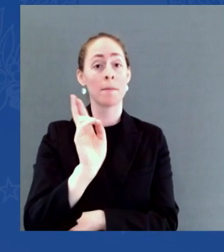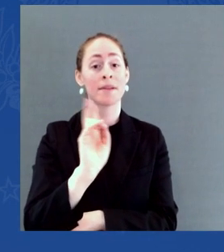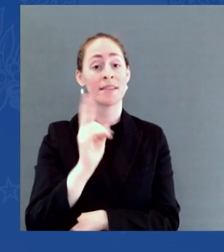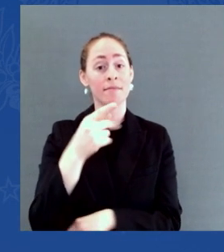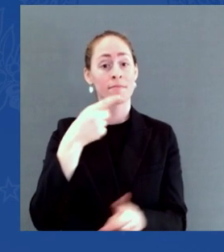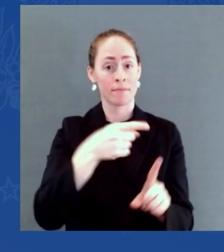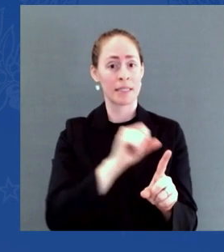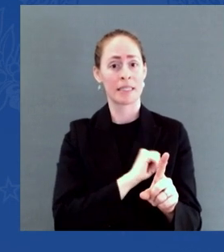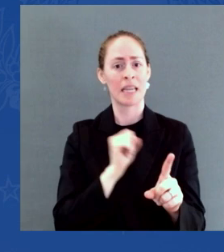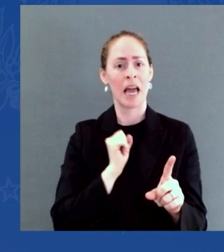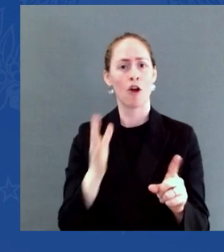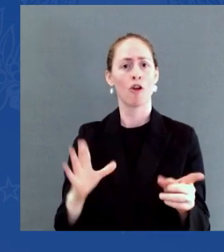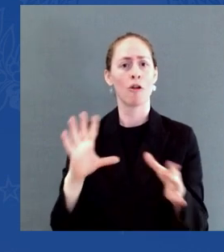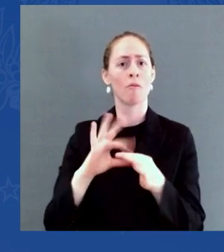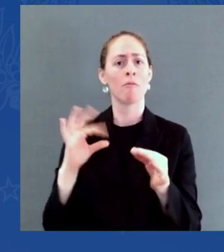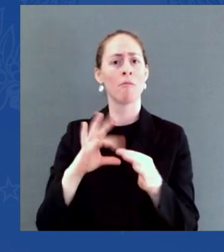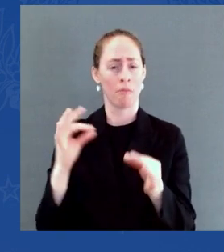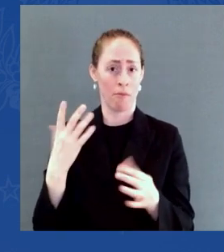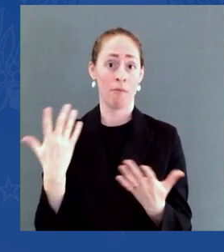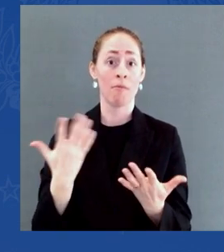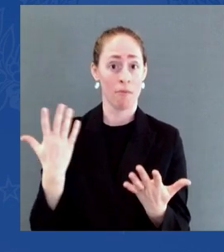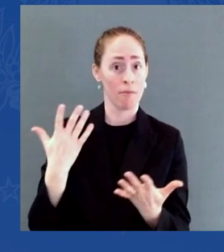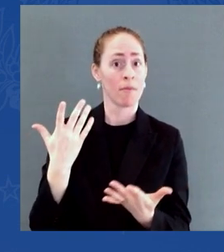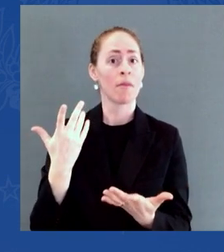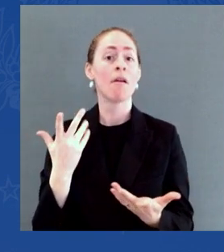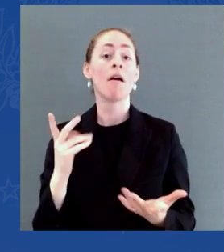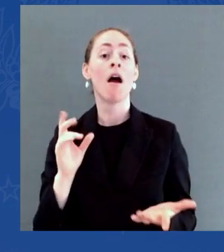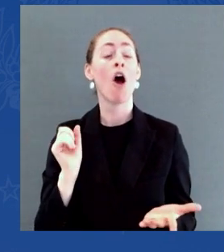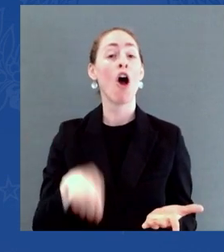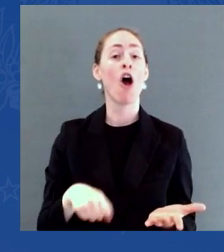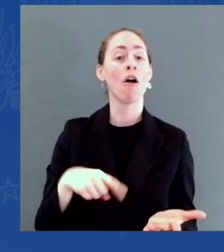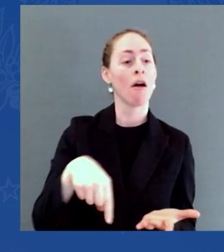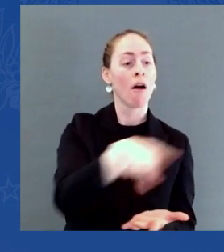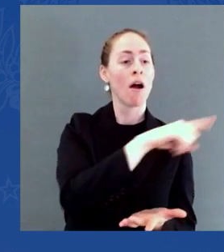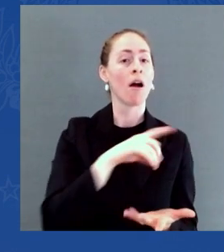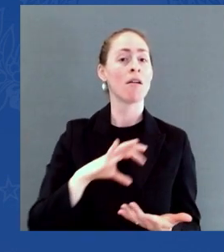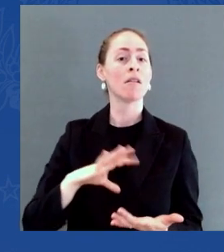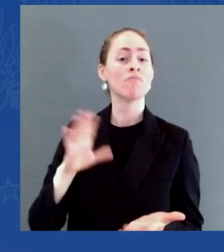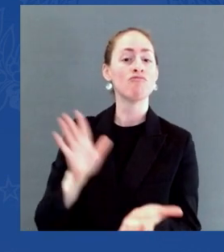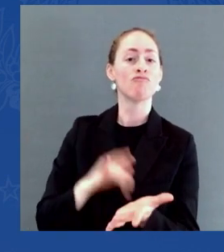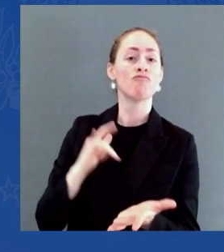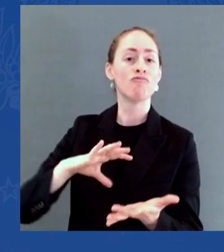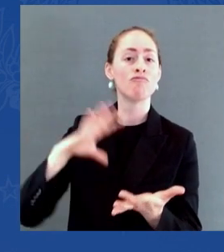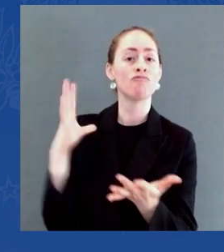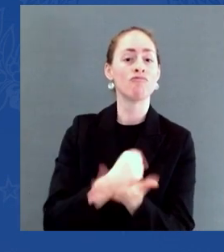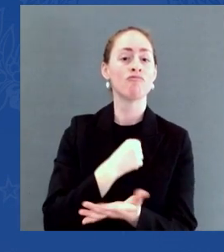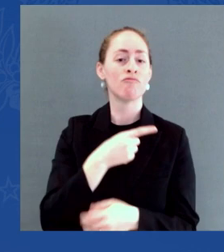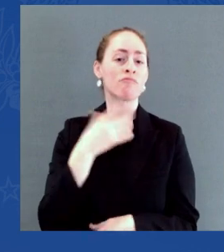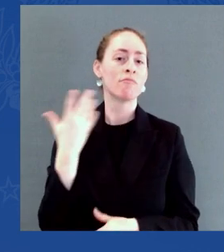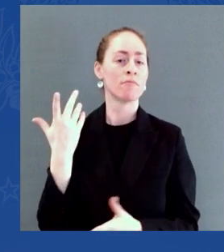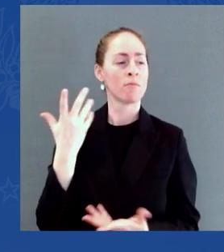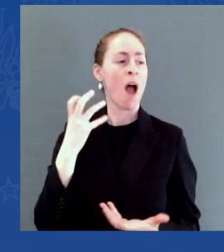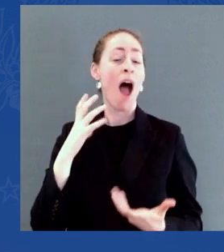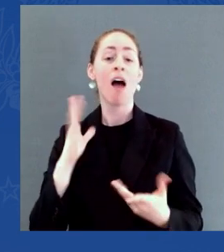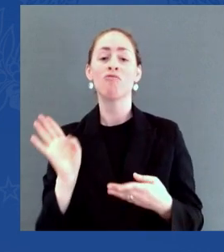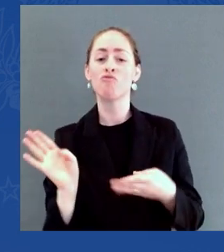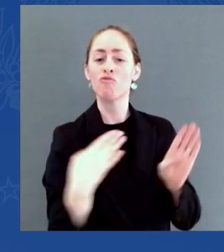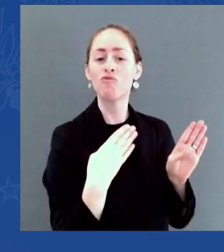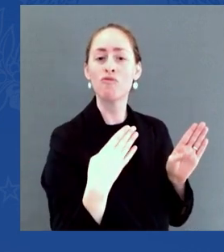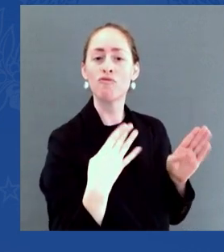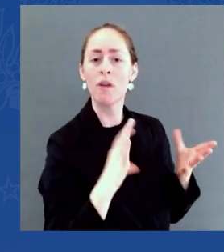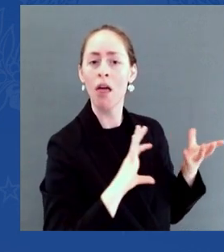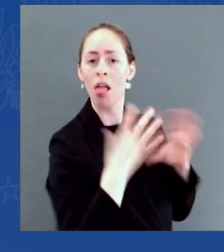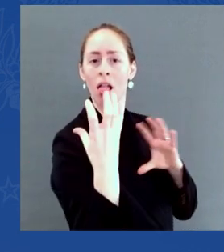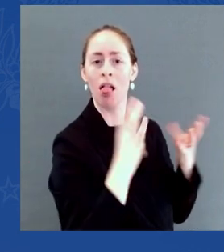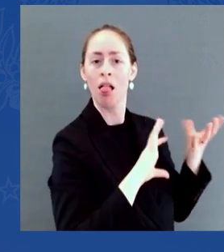Imagine rooting for a higher cost for American families just to score a few political points. The fact is the Build Back Better